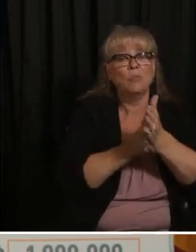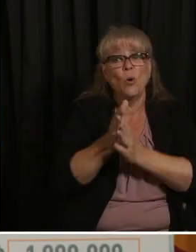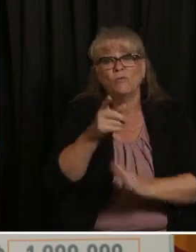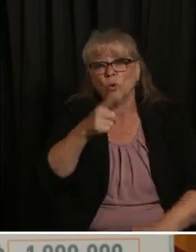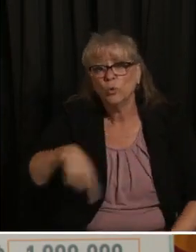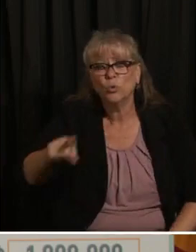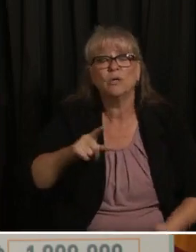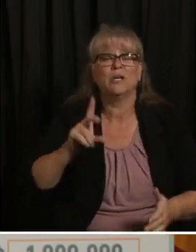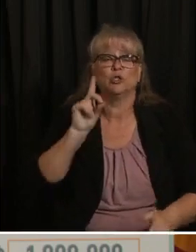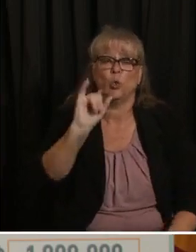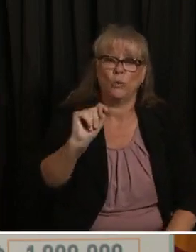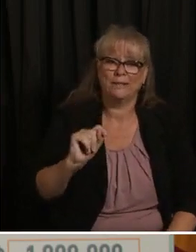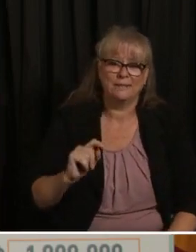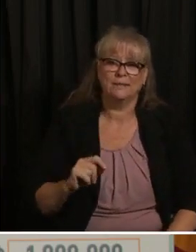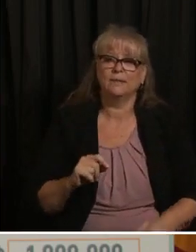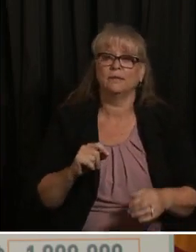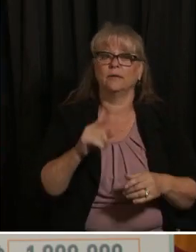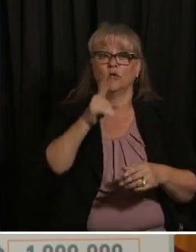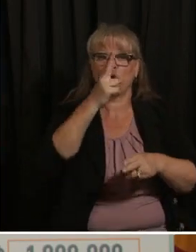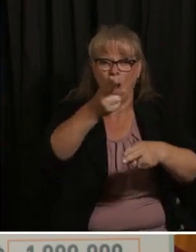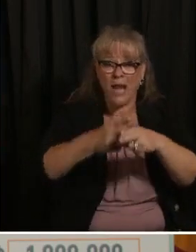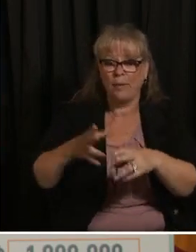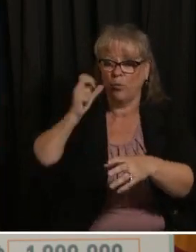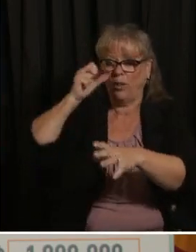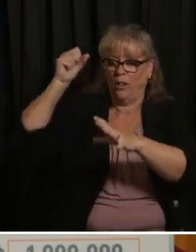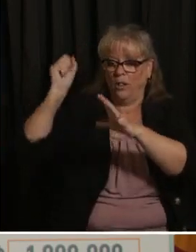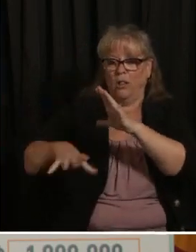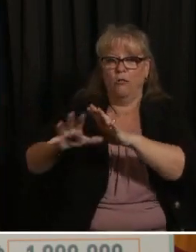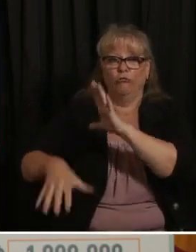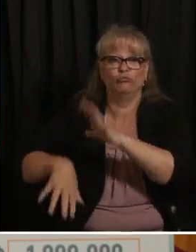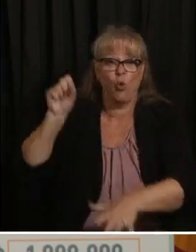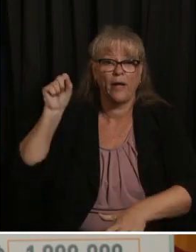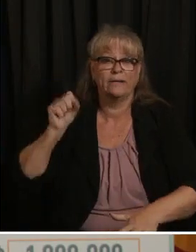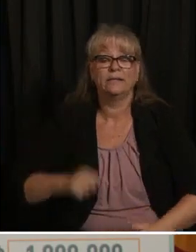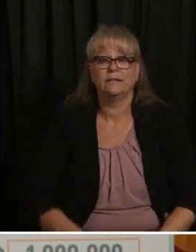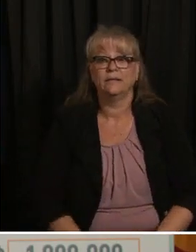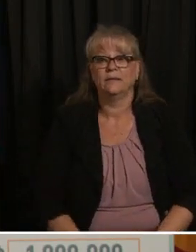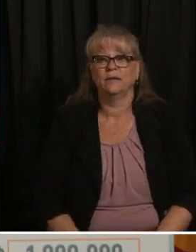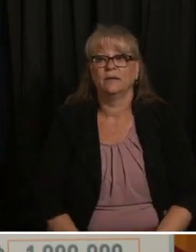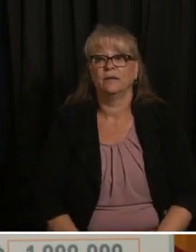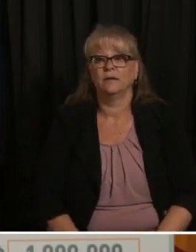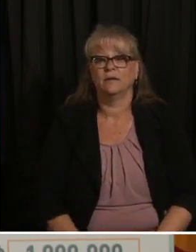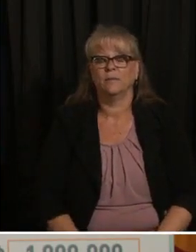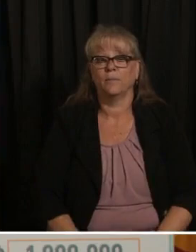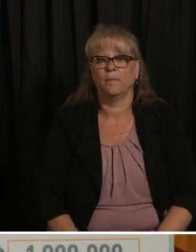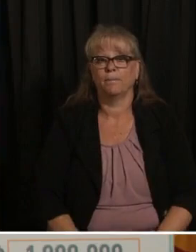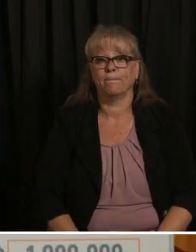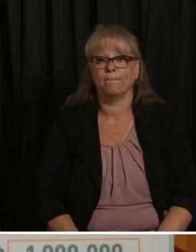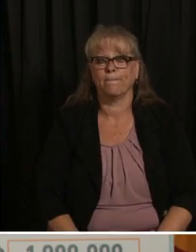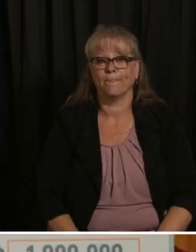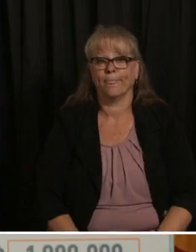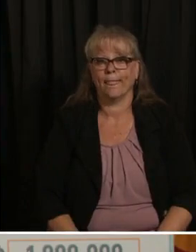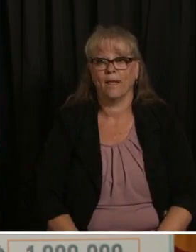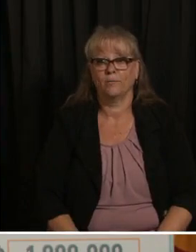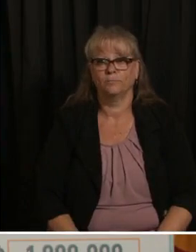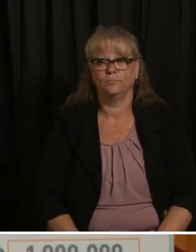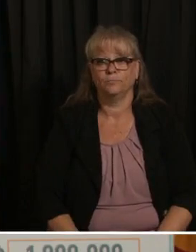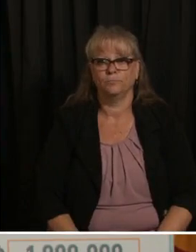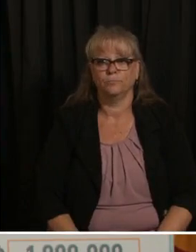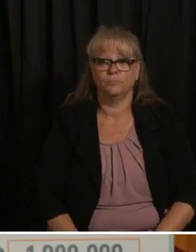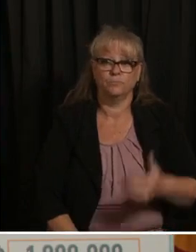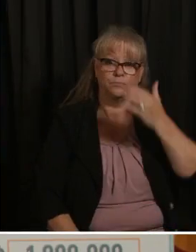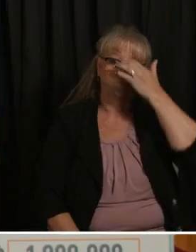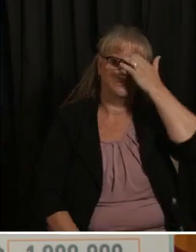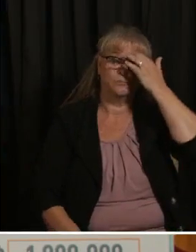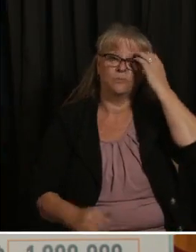for the next million dollar giveaway if you get vaccinated in the next few days uh cases in many parts of our state continue